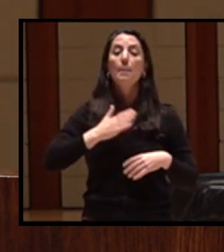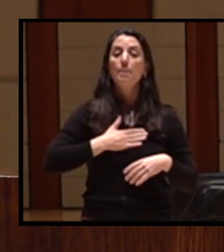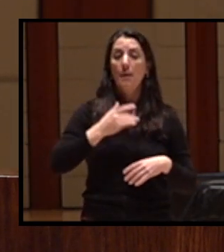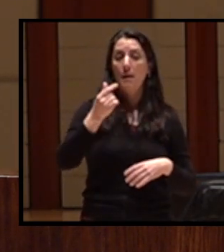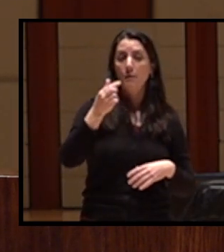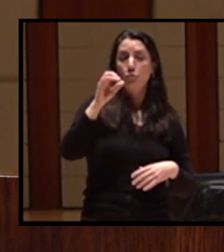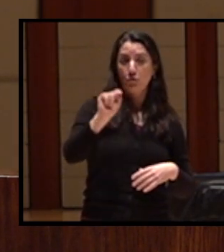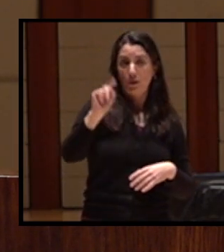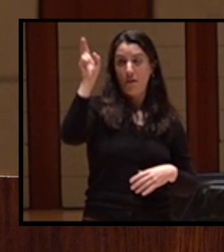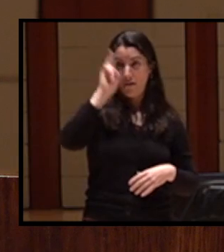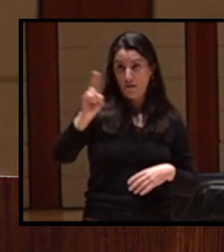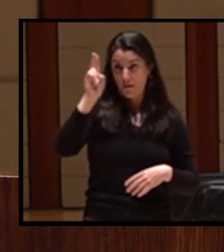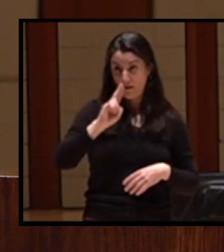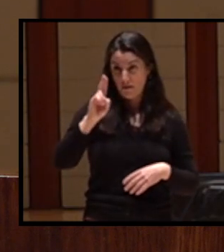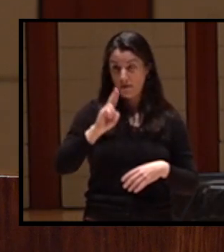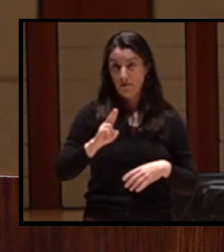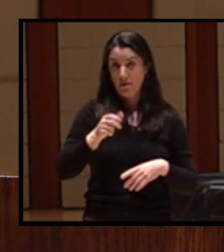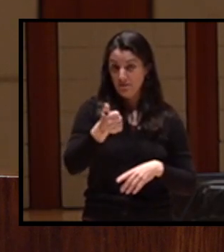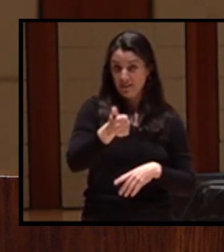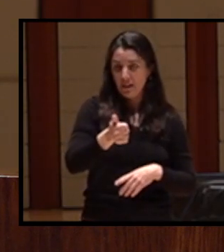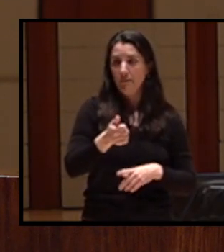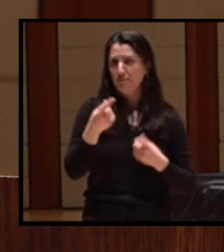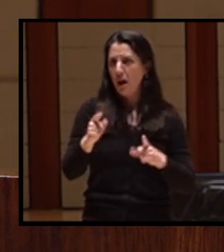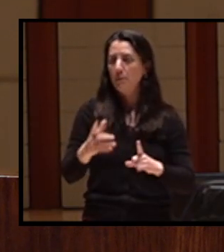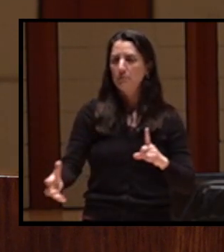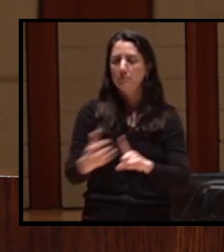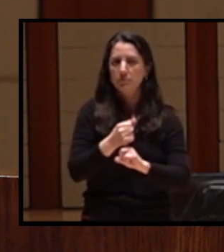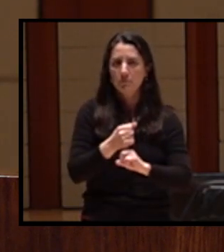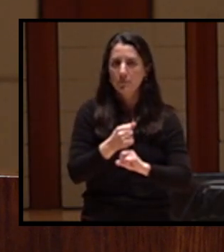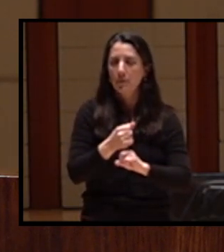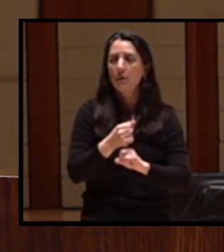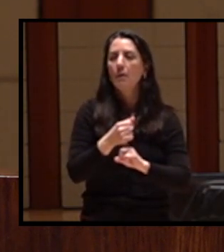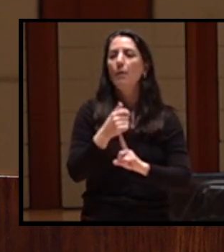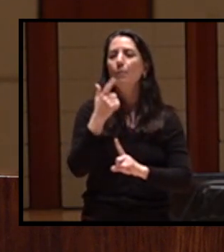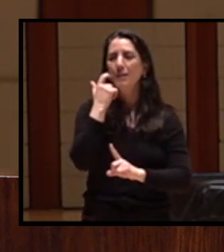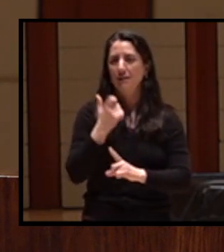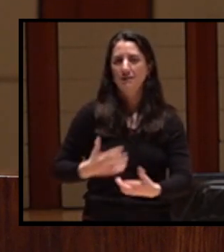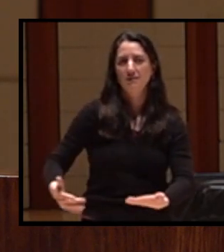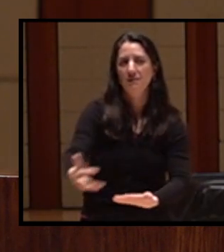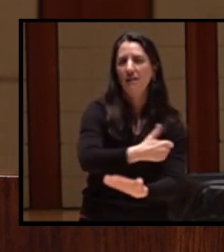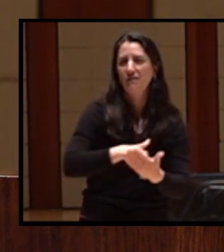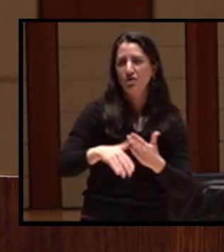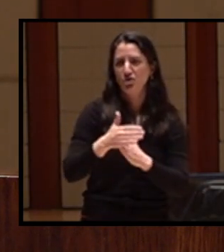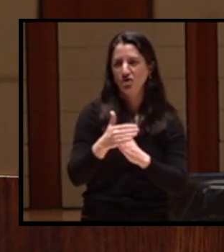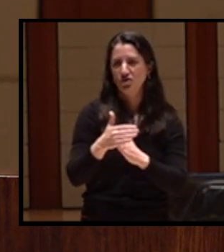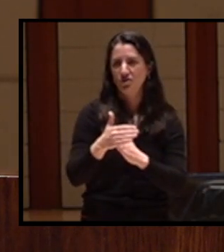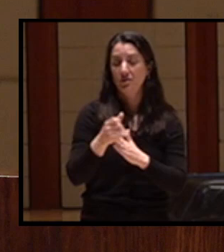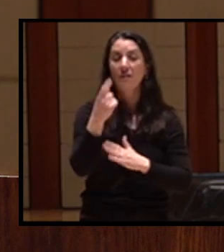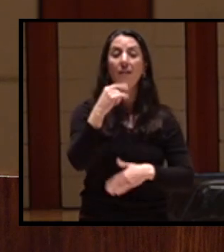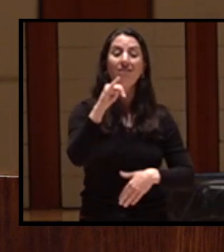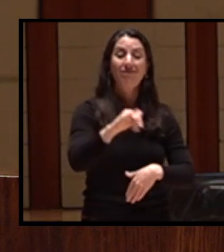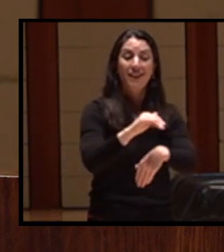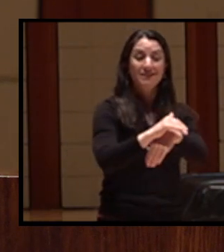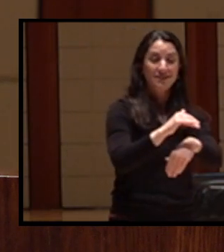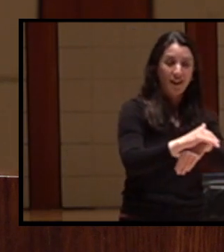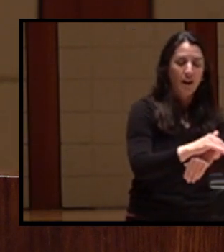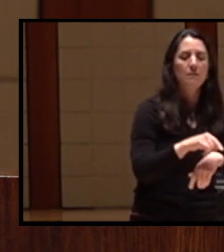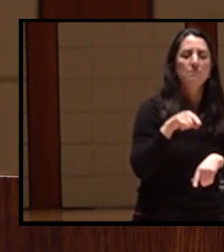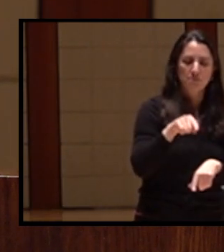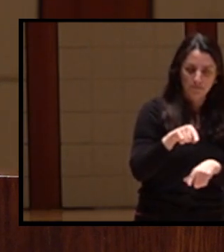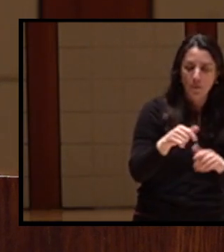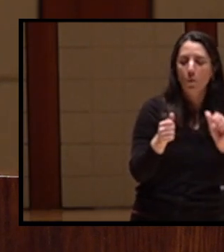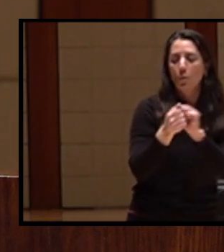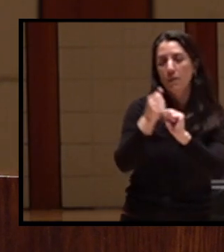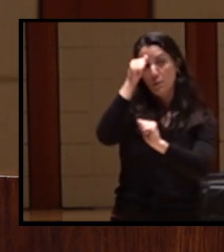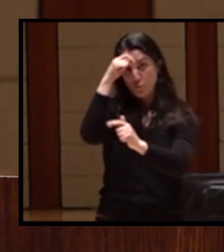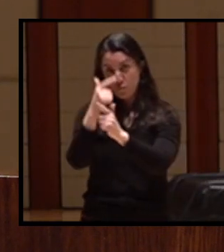California. That night, he and his brothers had heard the game warden coming up the river in his